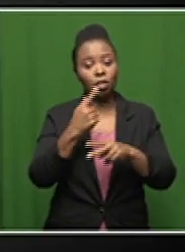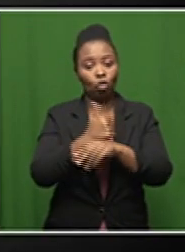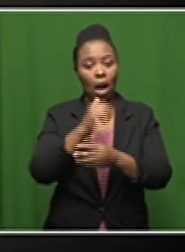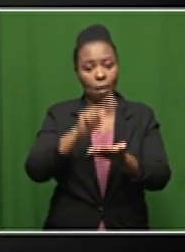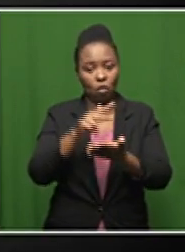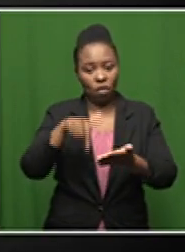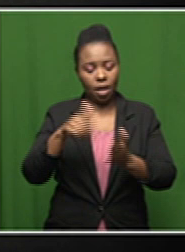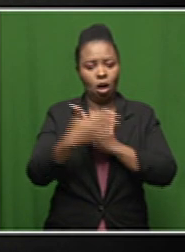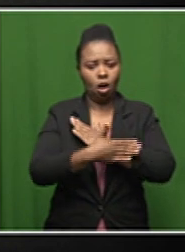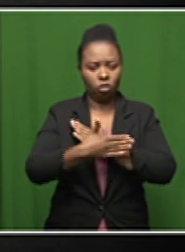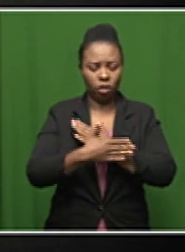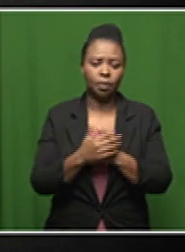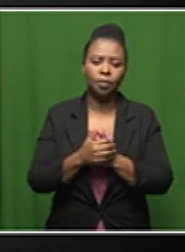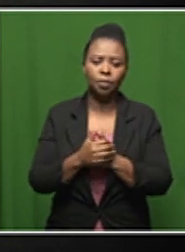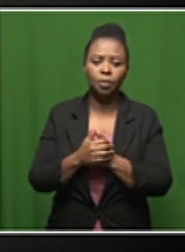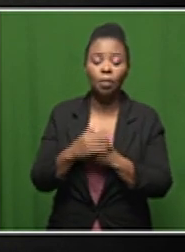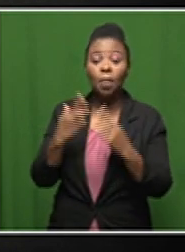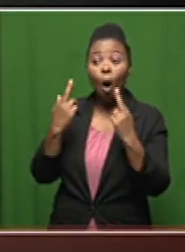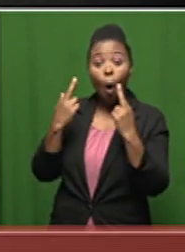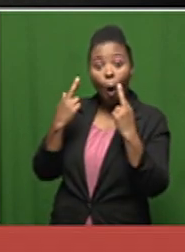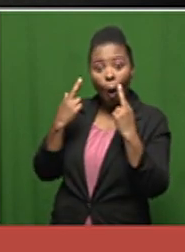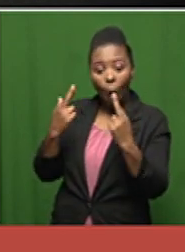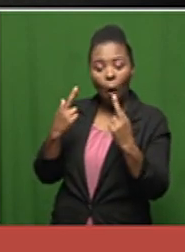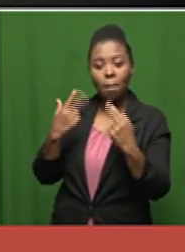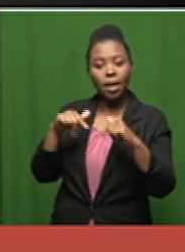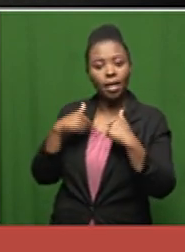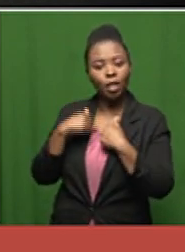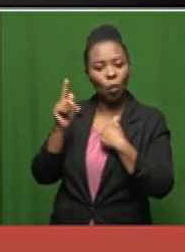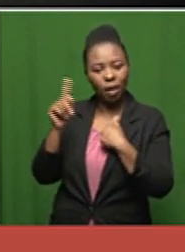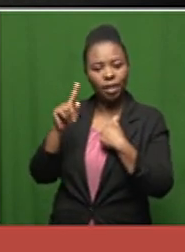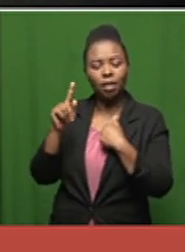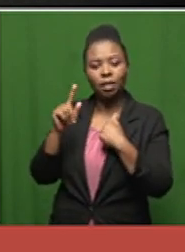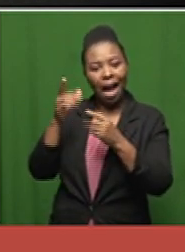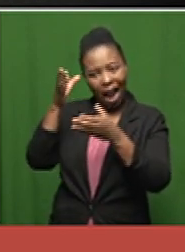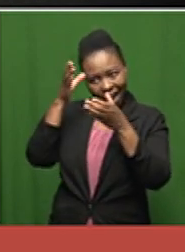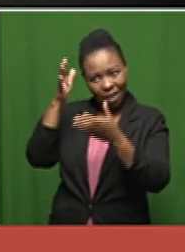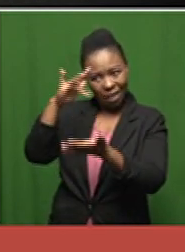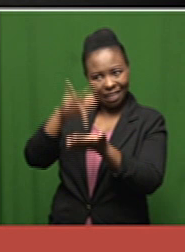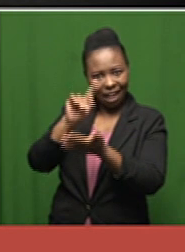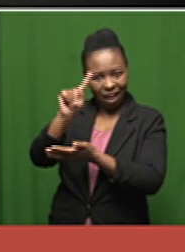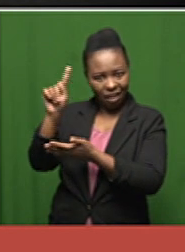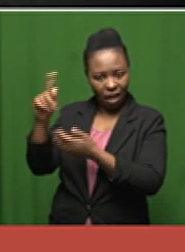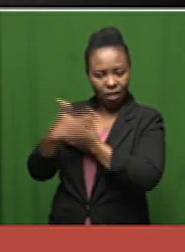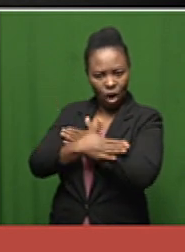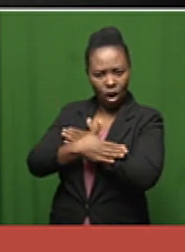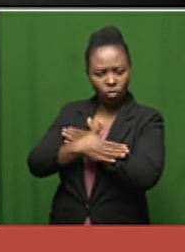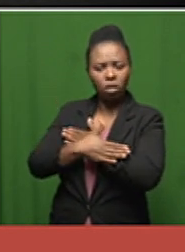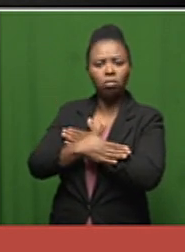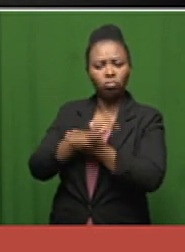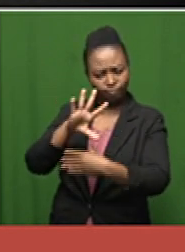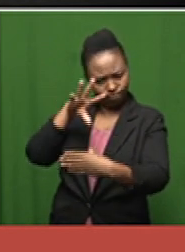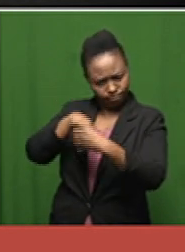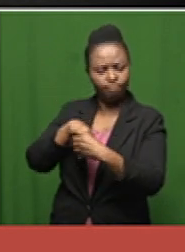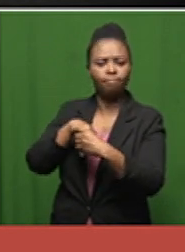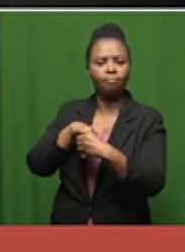our hope is that we can get some of the academic centers in the country uh to to participate in this